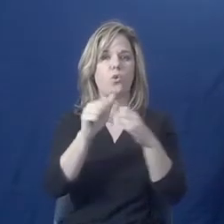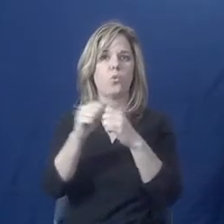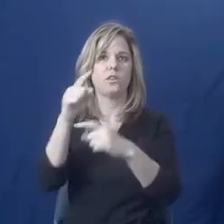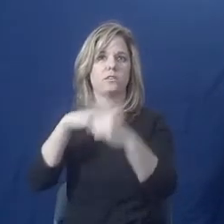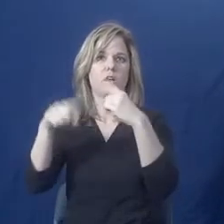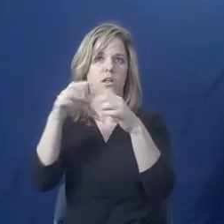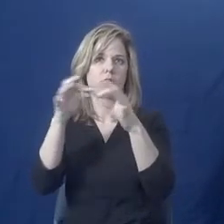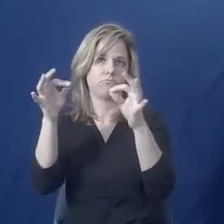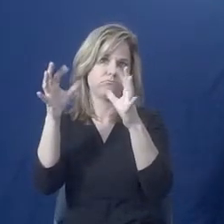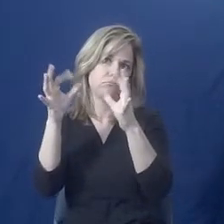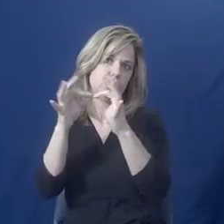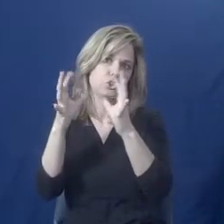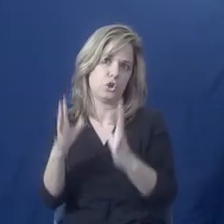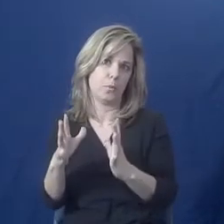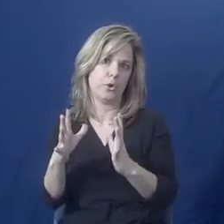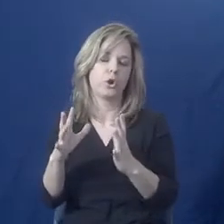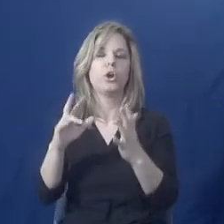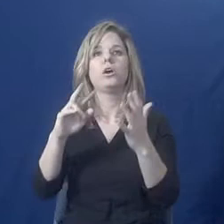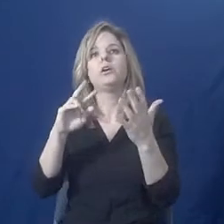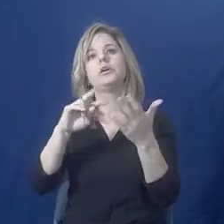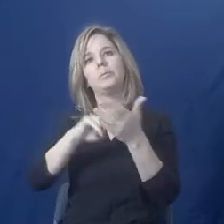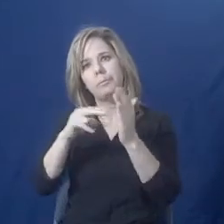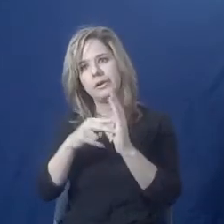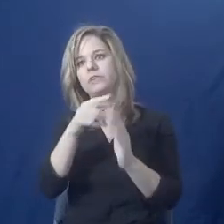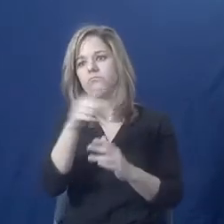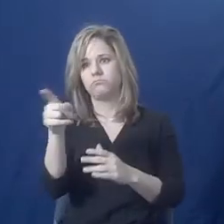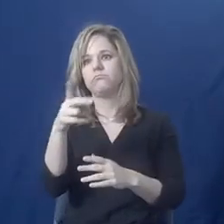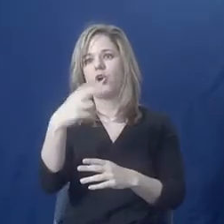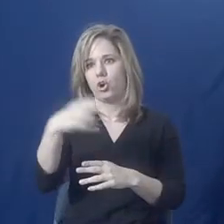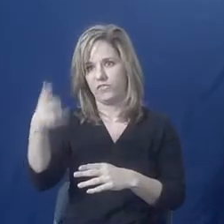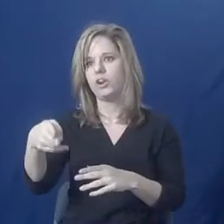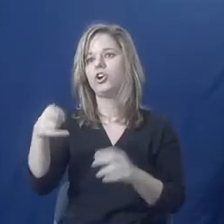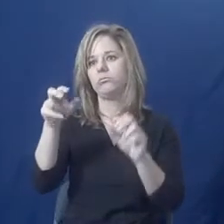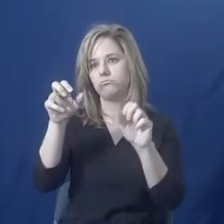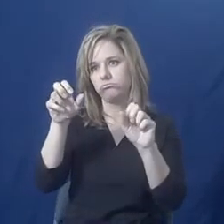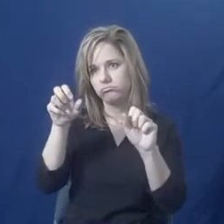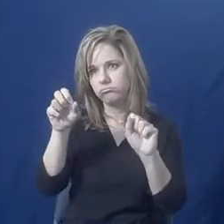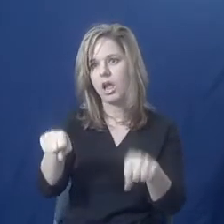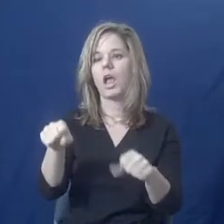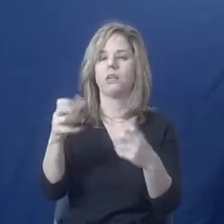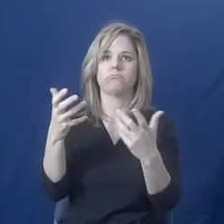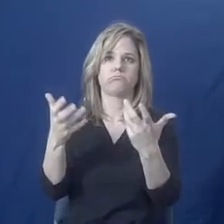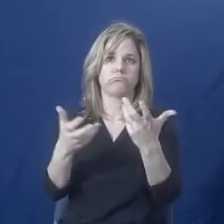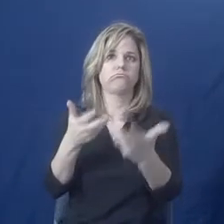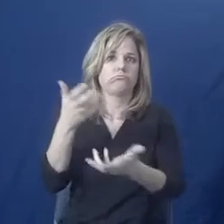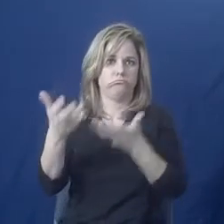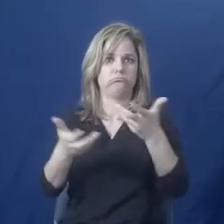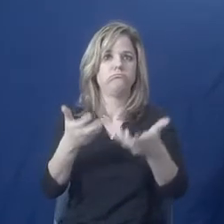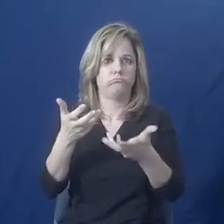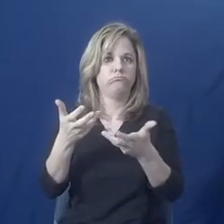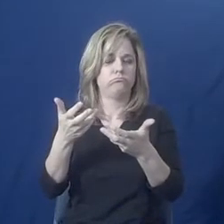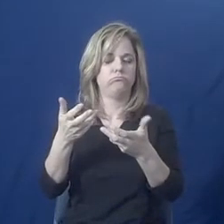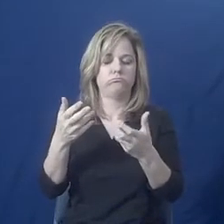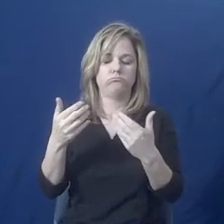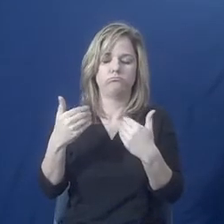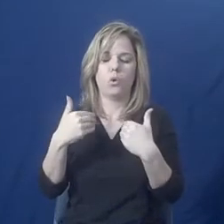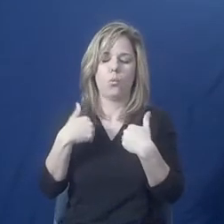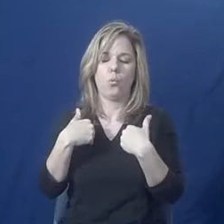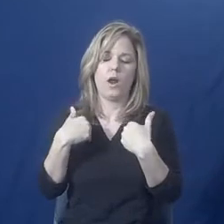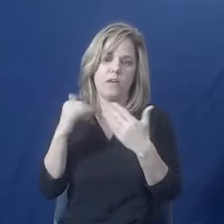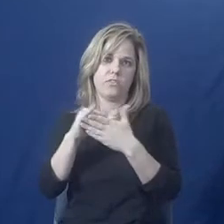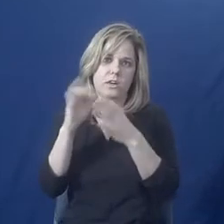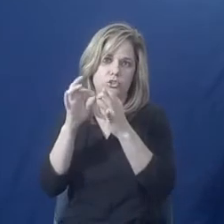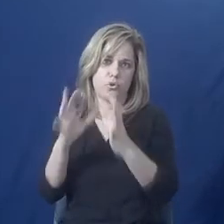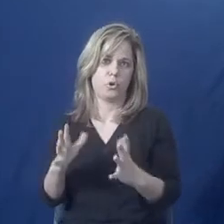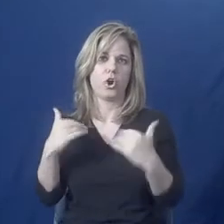language interpreter. So for people who are hard of hearing, we will be able to provide